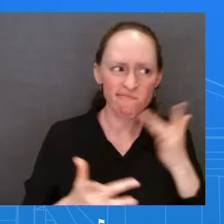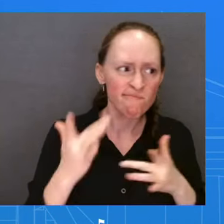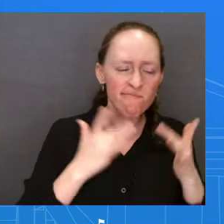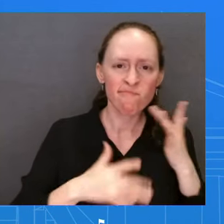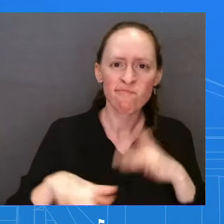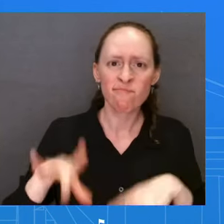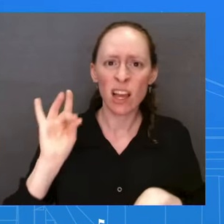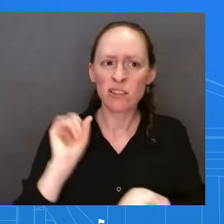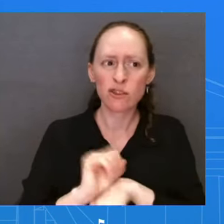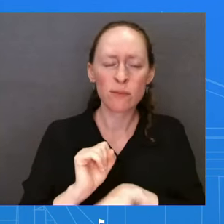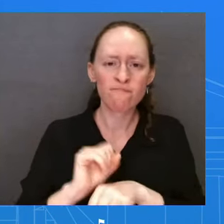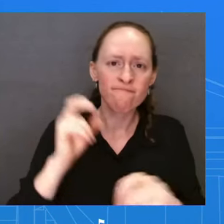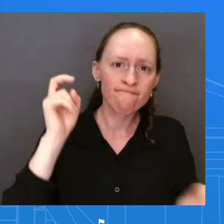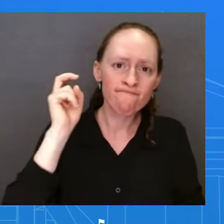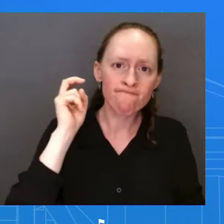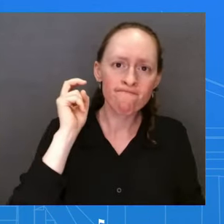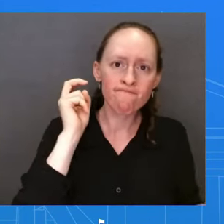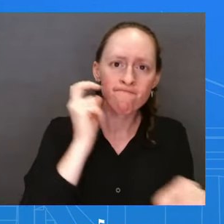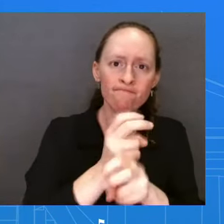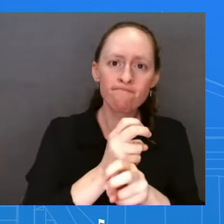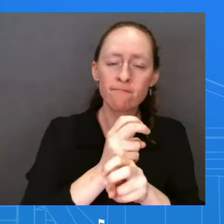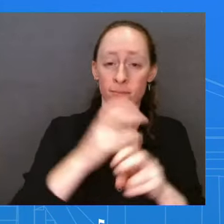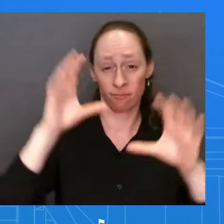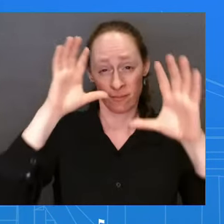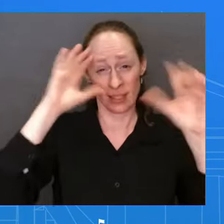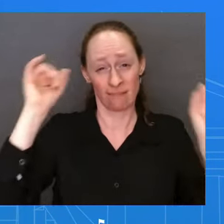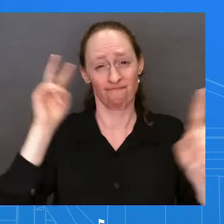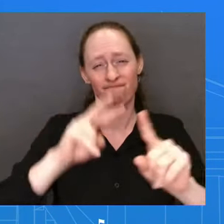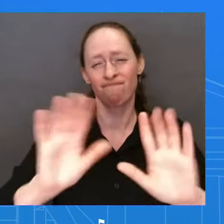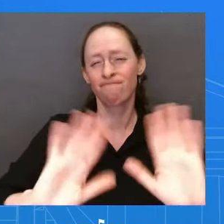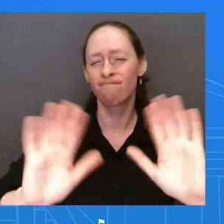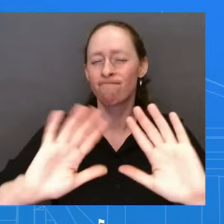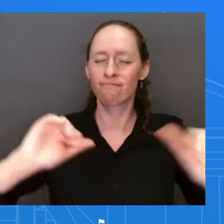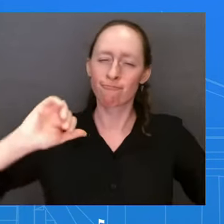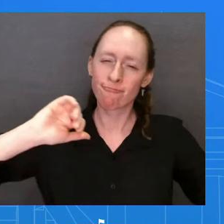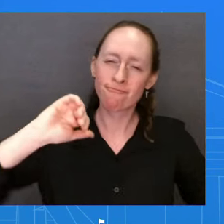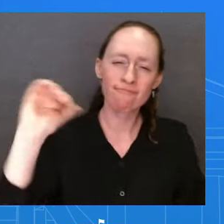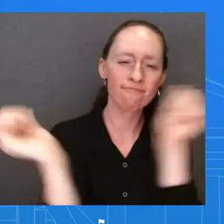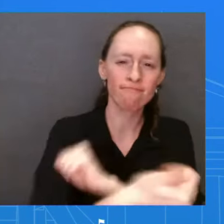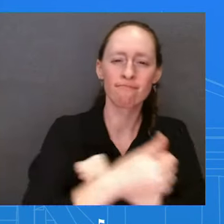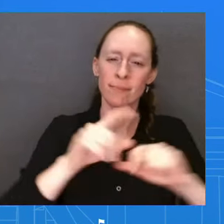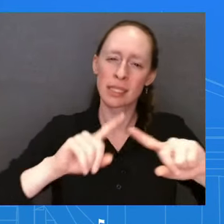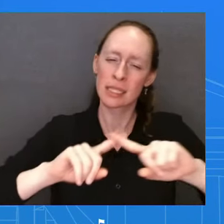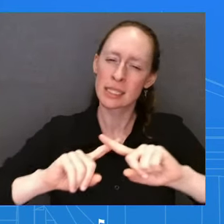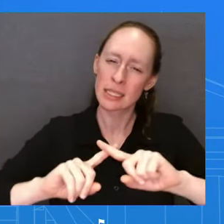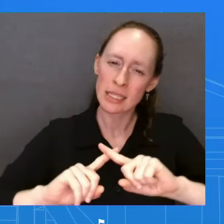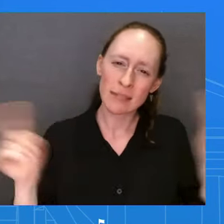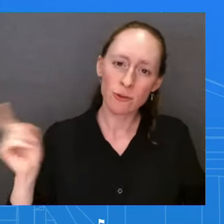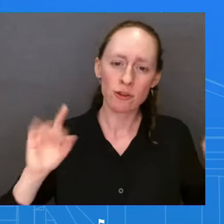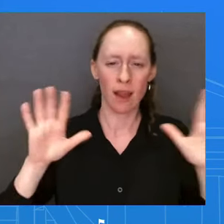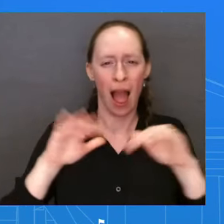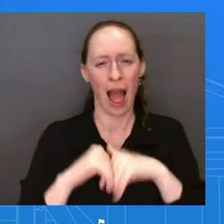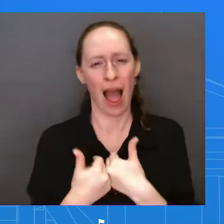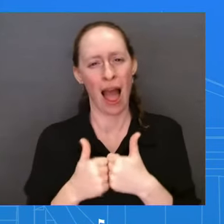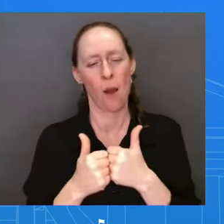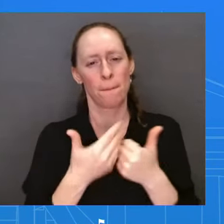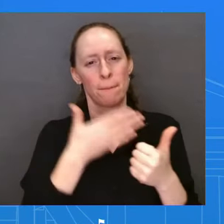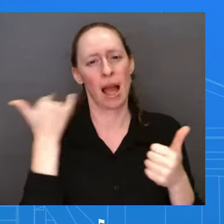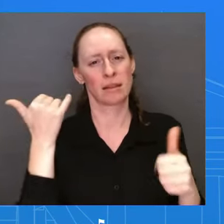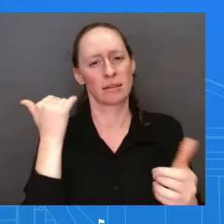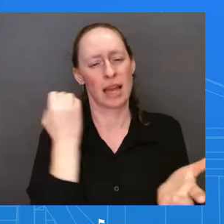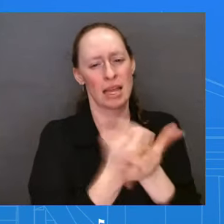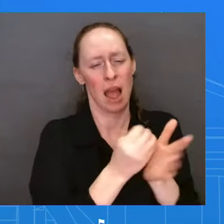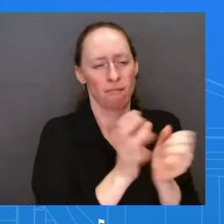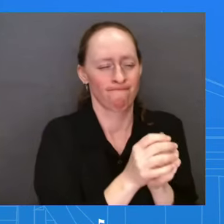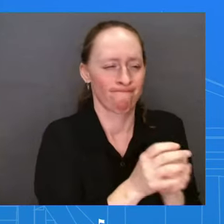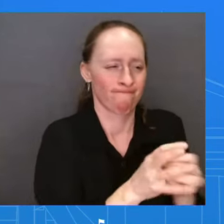a approach that grows the economy from the middle out and the bottom up, and that is very focused